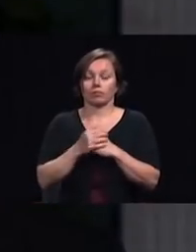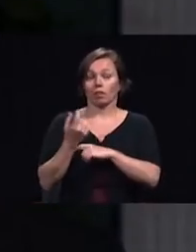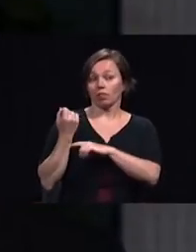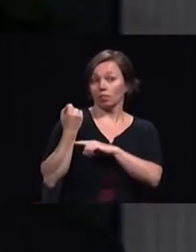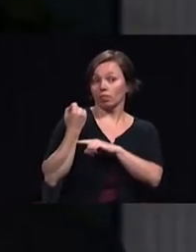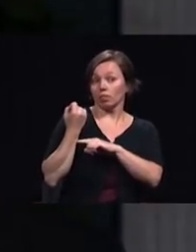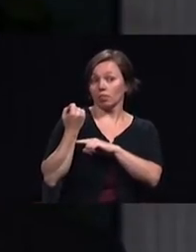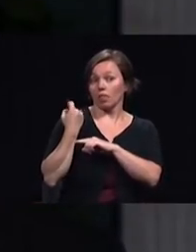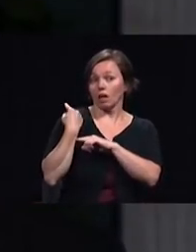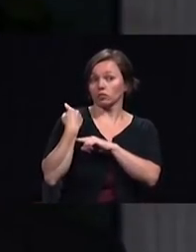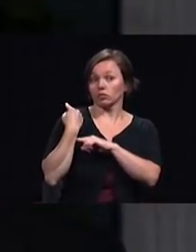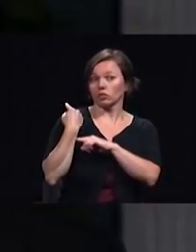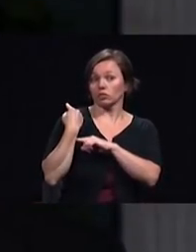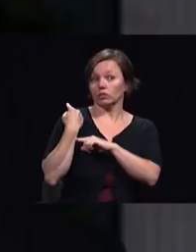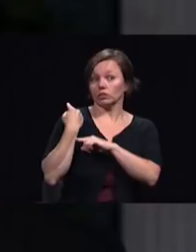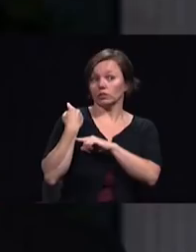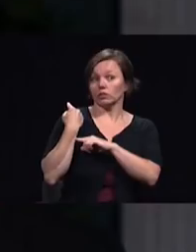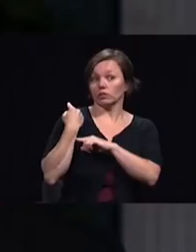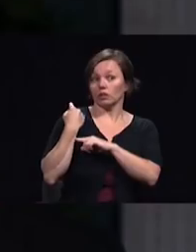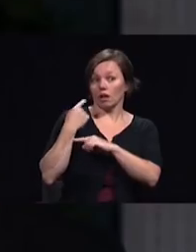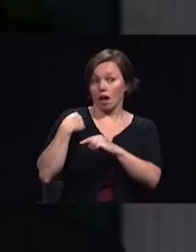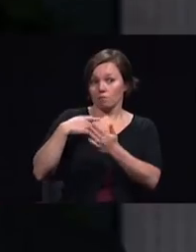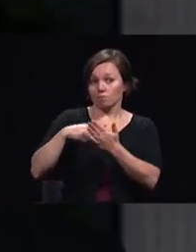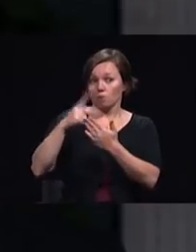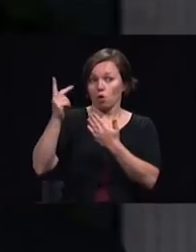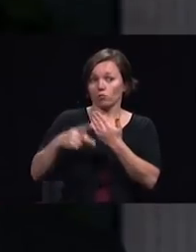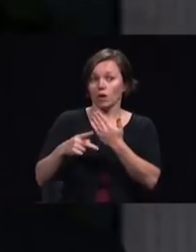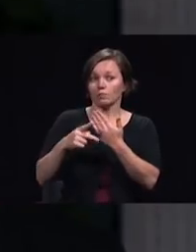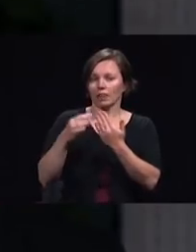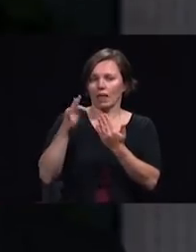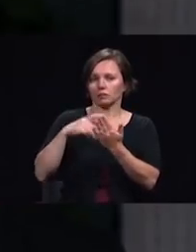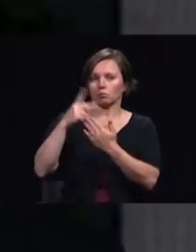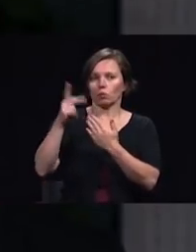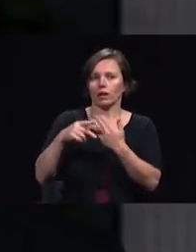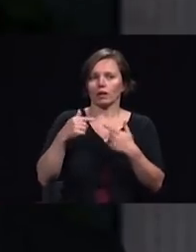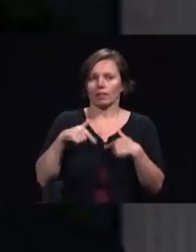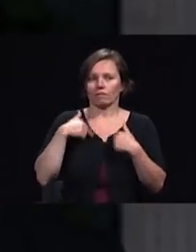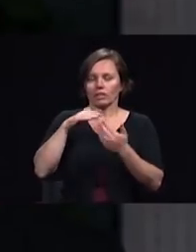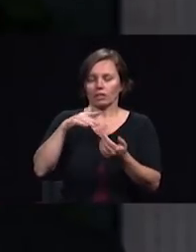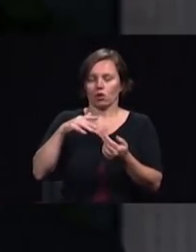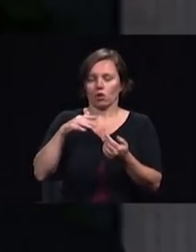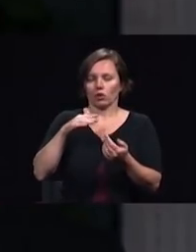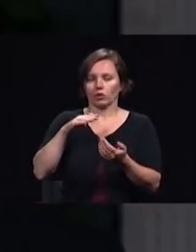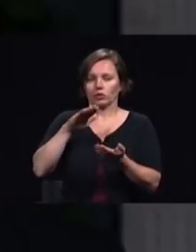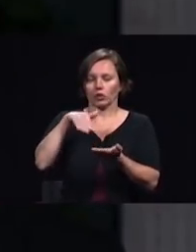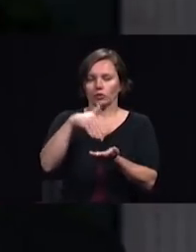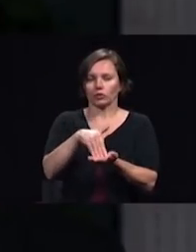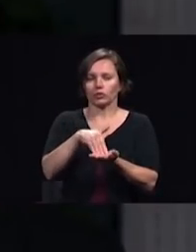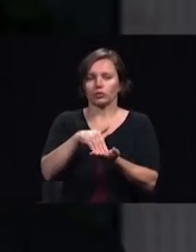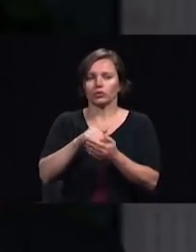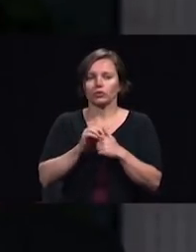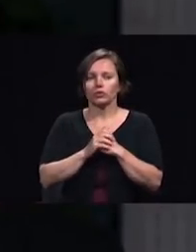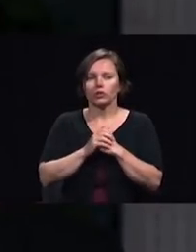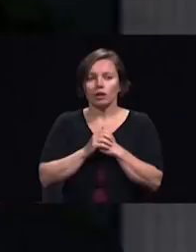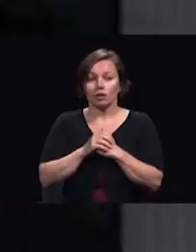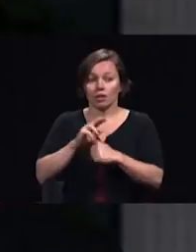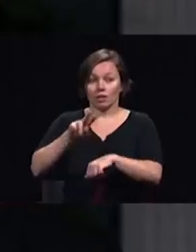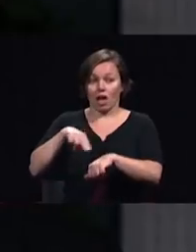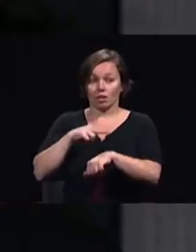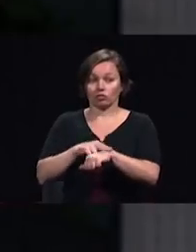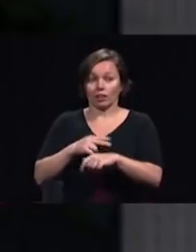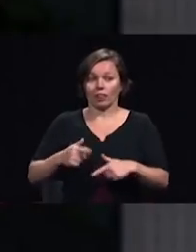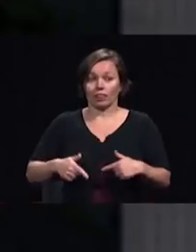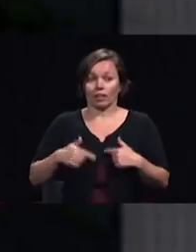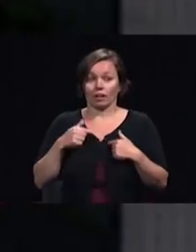programs in our Living Hope community outreach center our programs included natural lifestyle cooking living